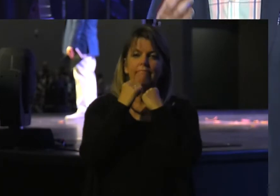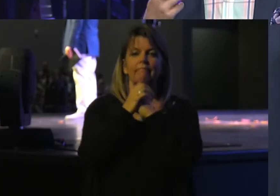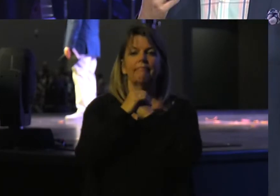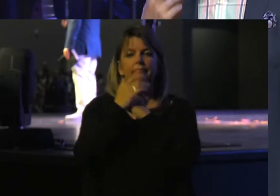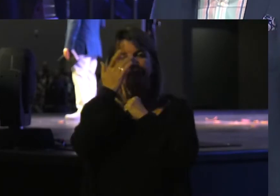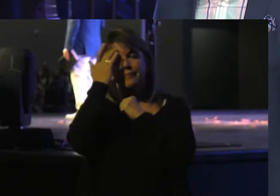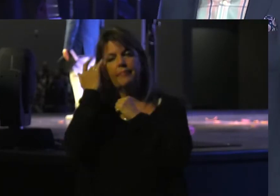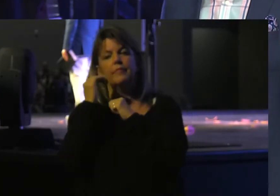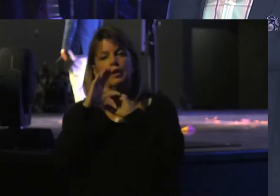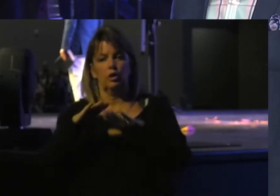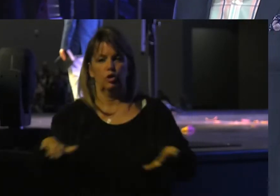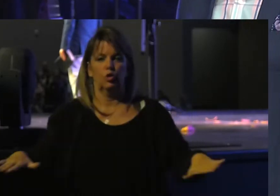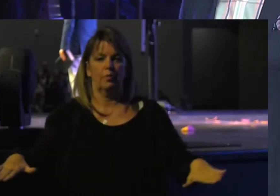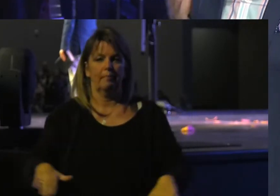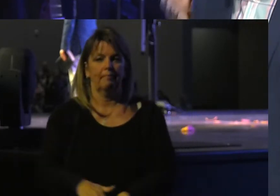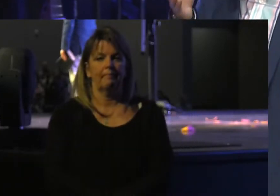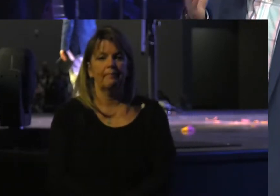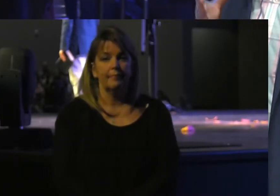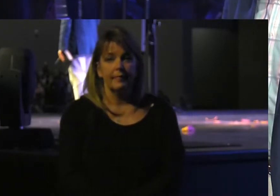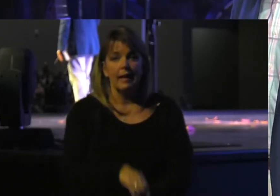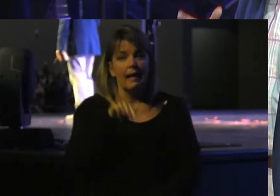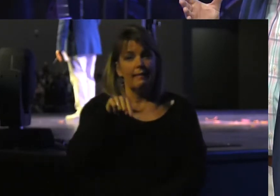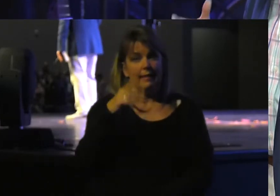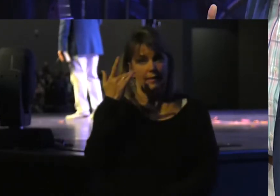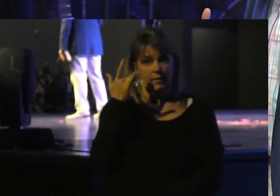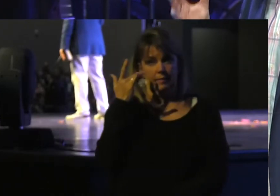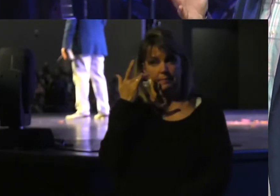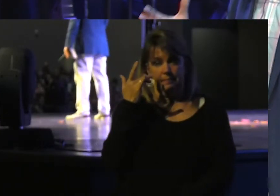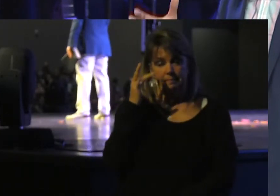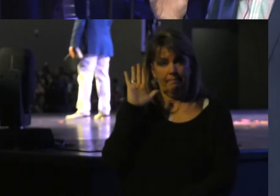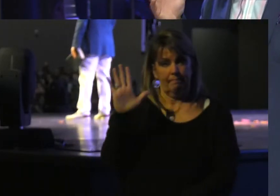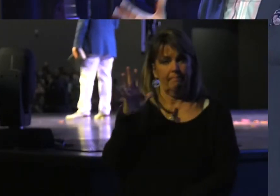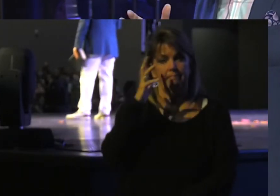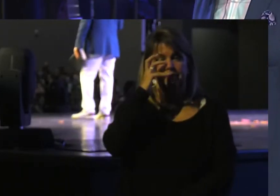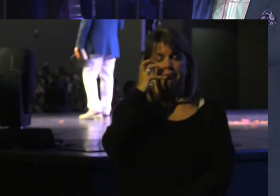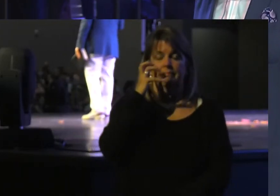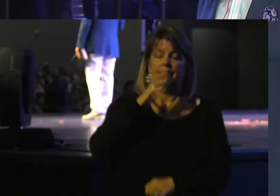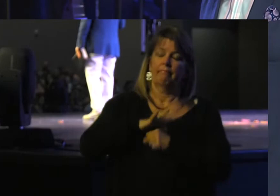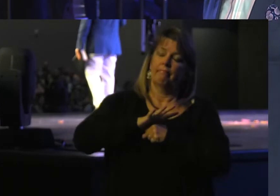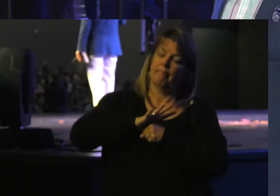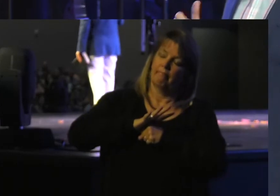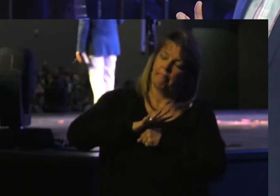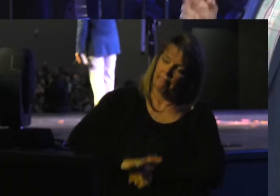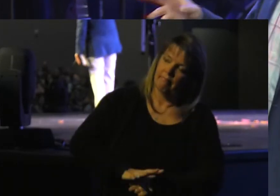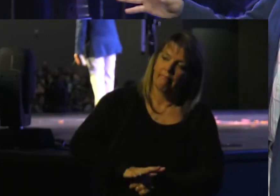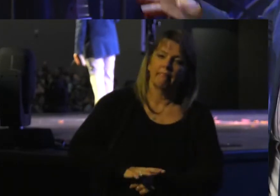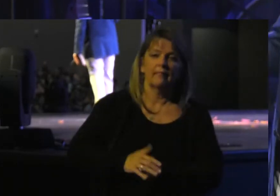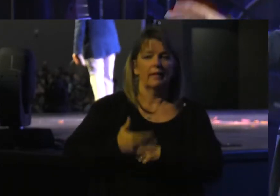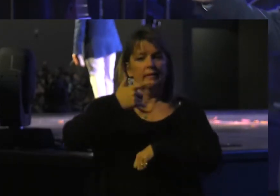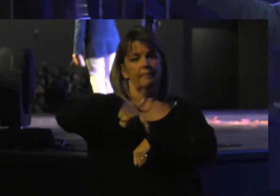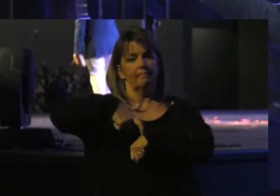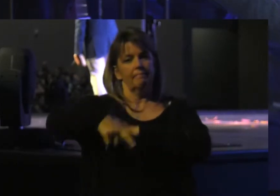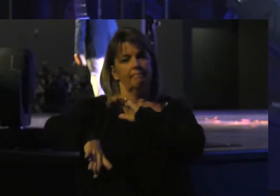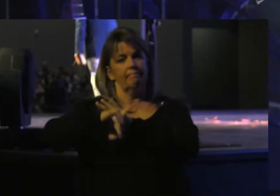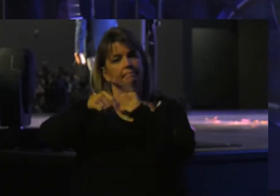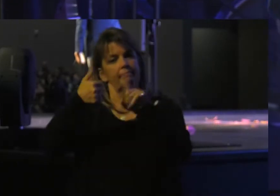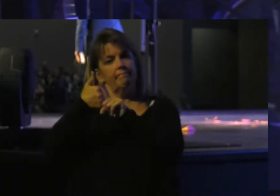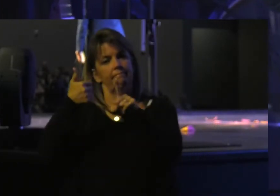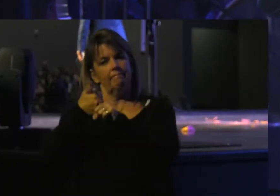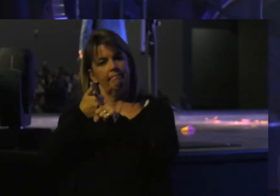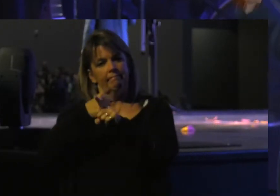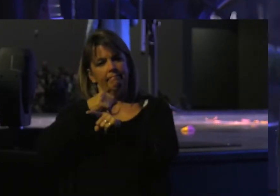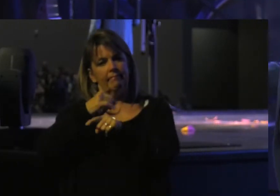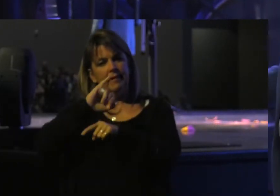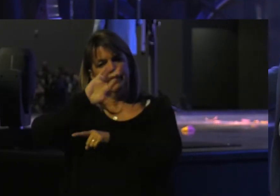Children And this is why His anger Is burning so hot The next time You find yourself In a passage Like